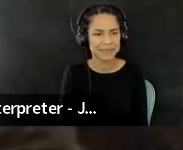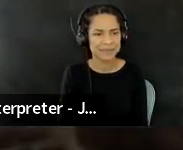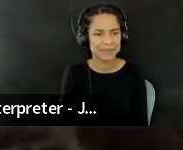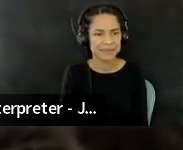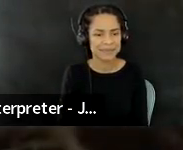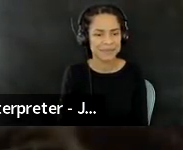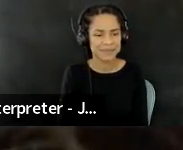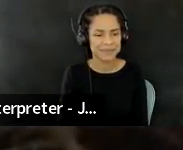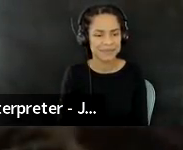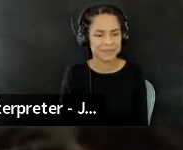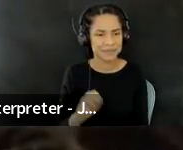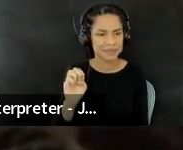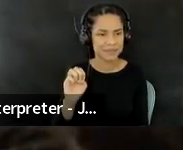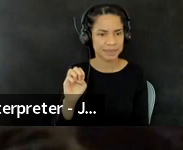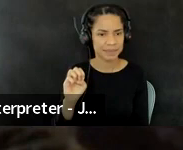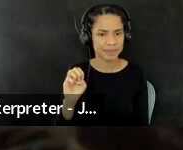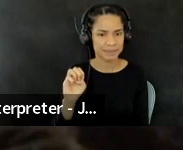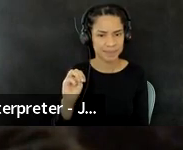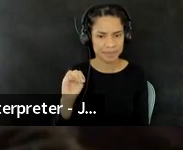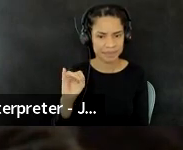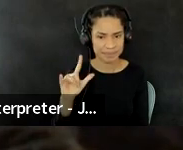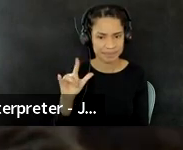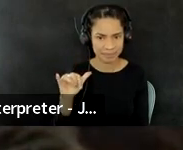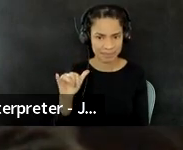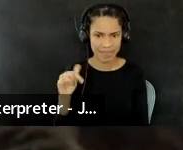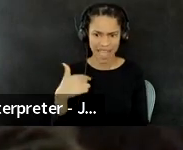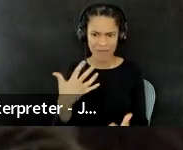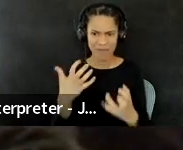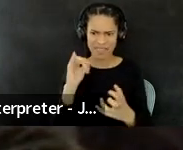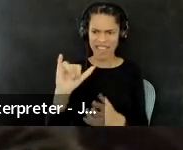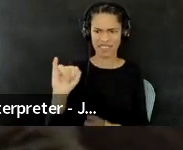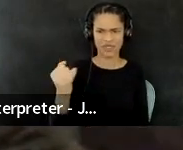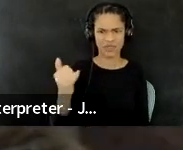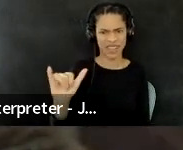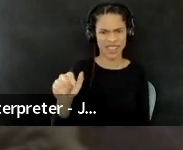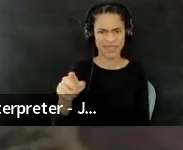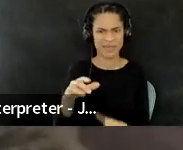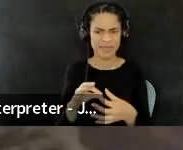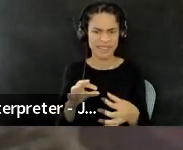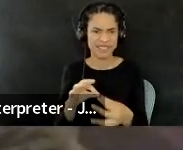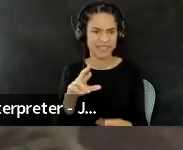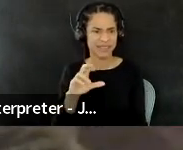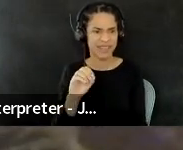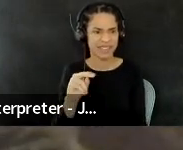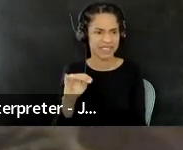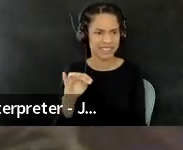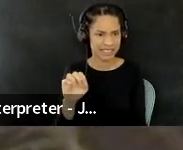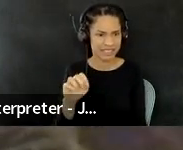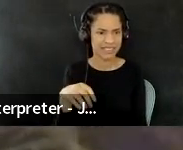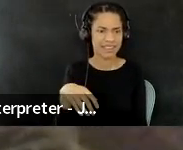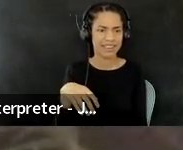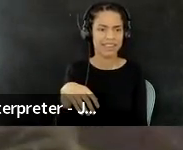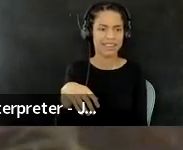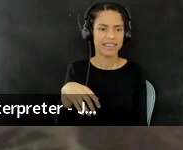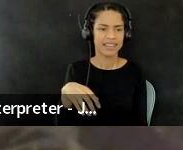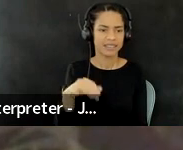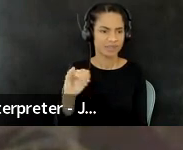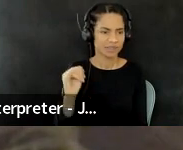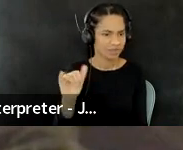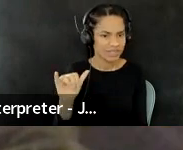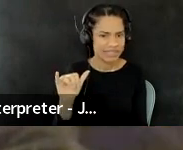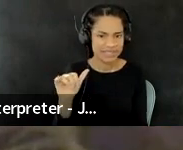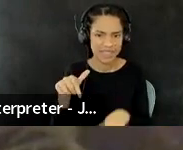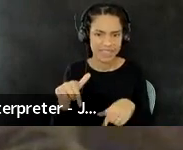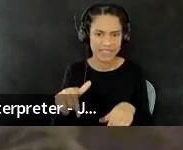I just want to pick up on the joy that you were talking about, Ronnie. Like, yeah. Um, you know, the, the, the, the joy that this